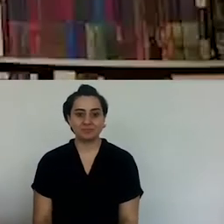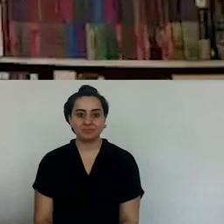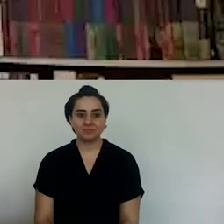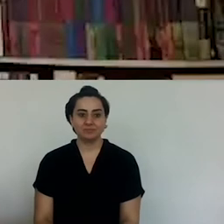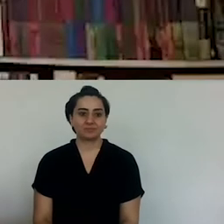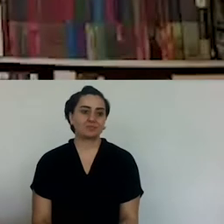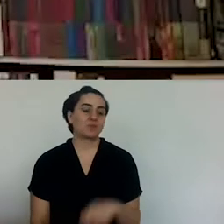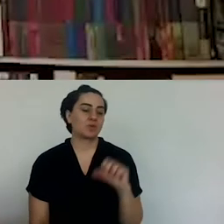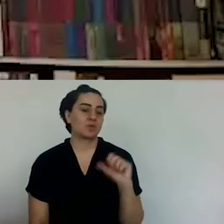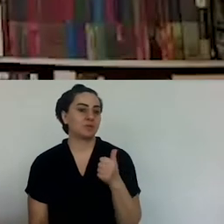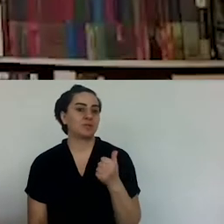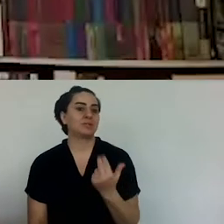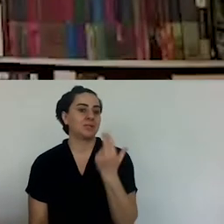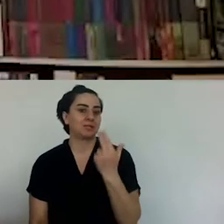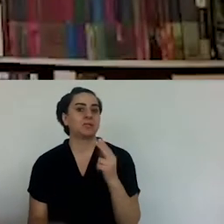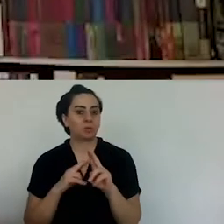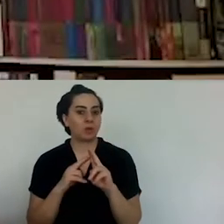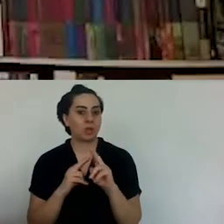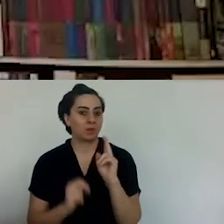Yedukule when you eat.